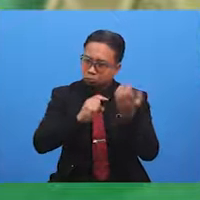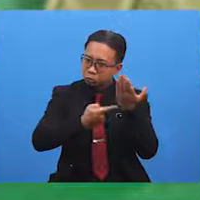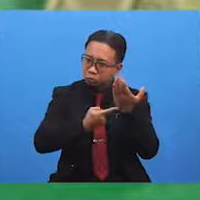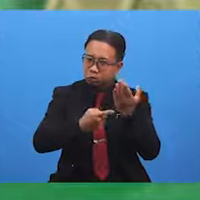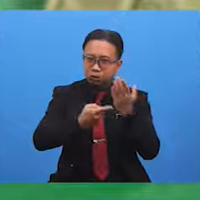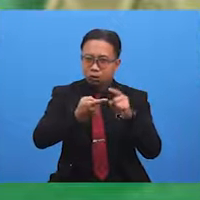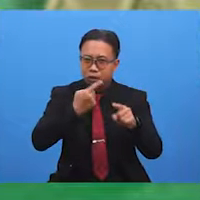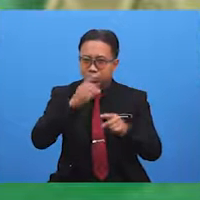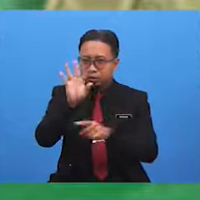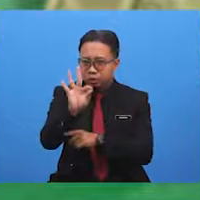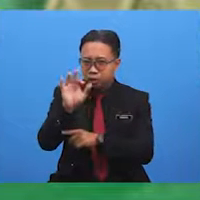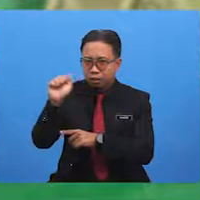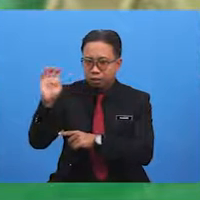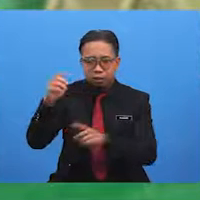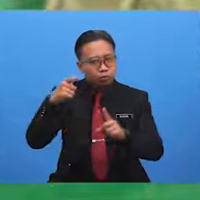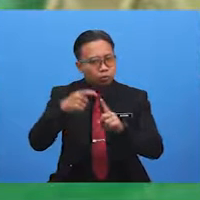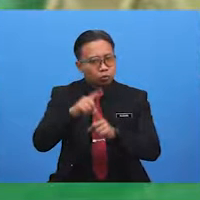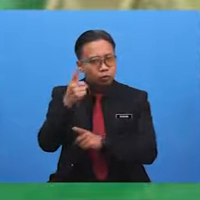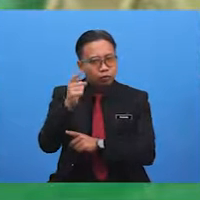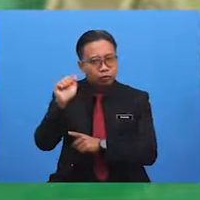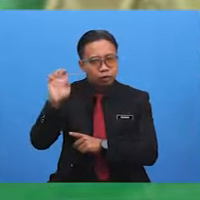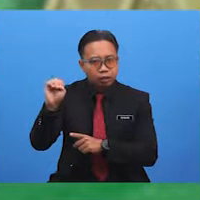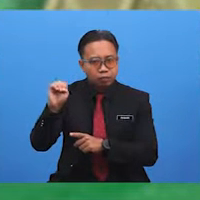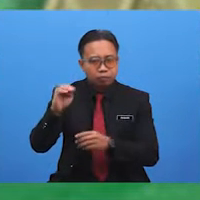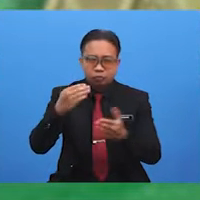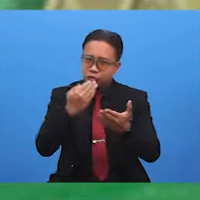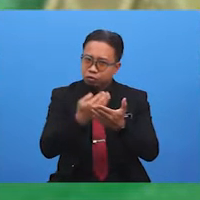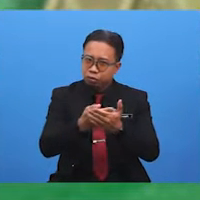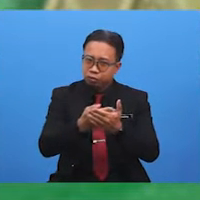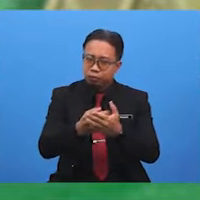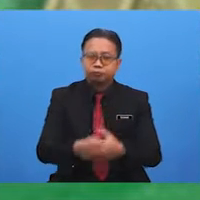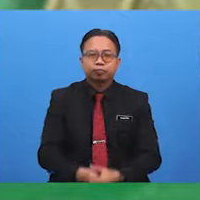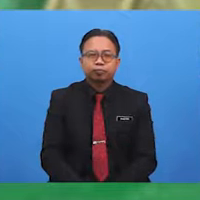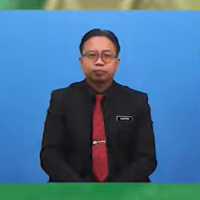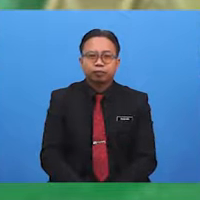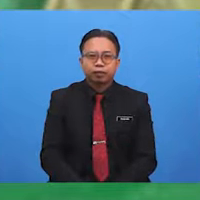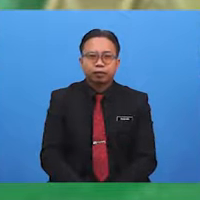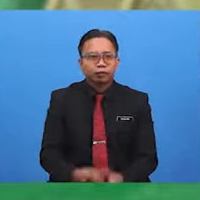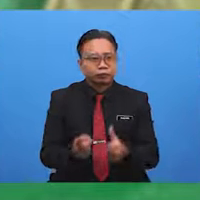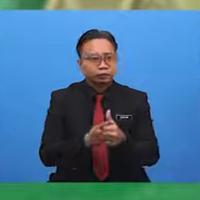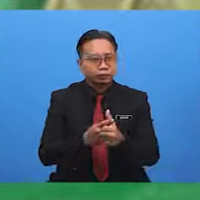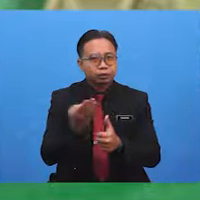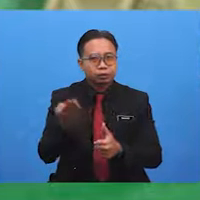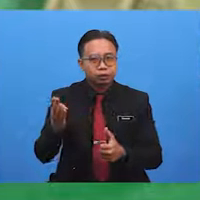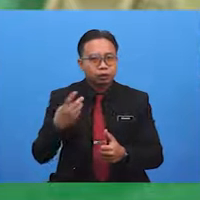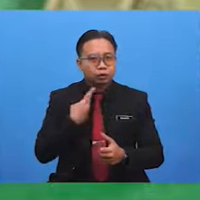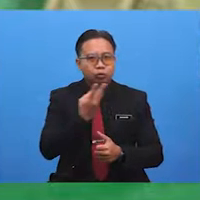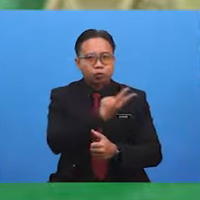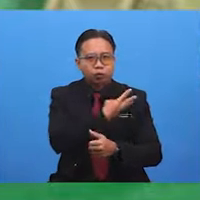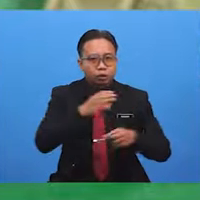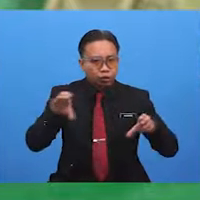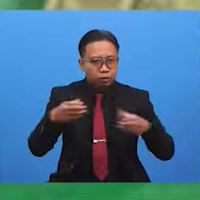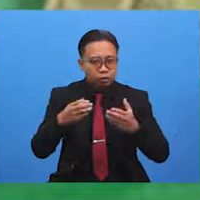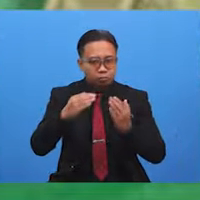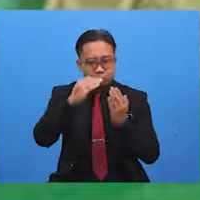11am before we stopped to rest. The first thing we did was to